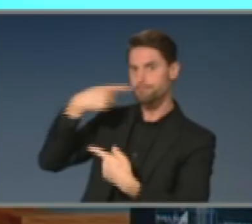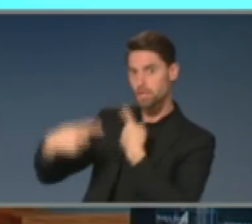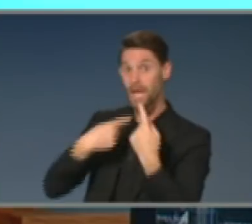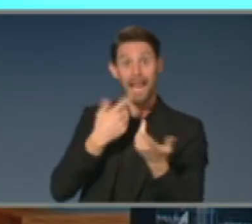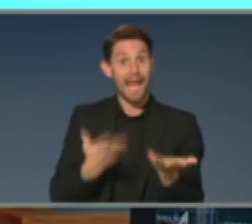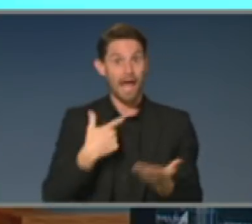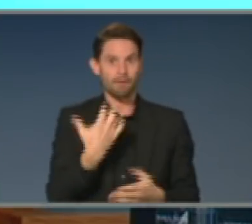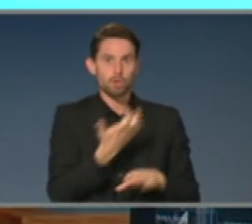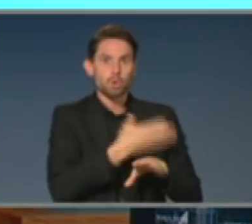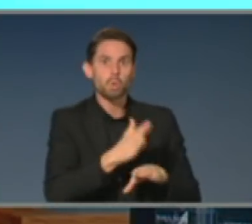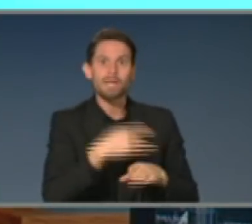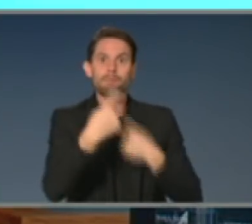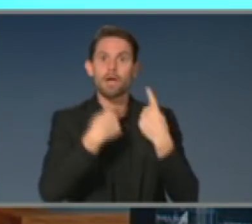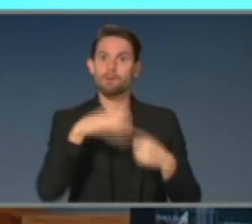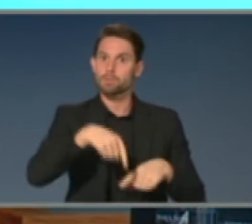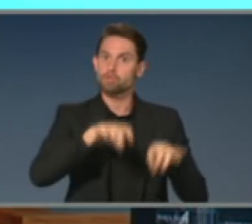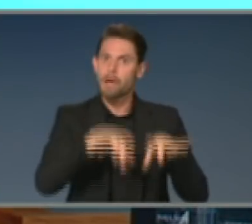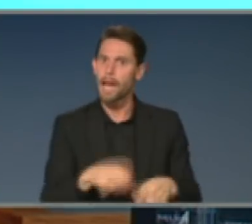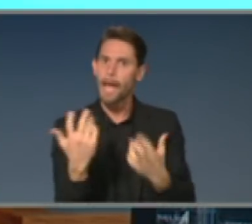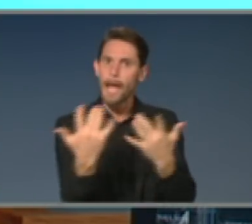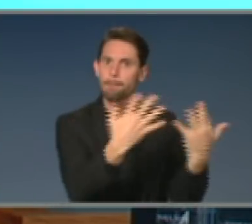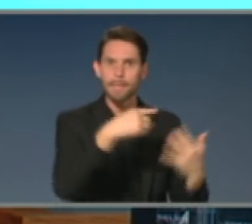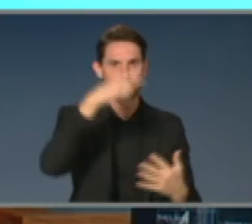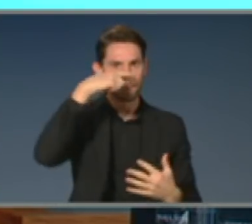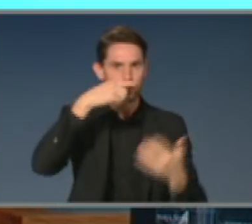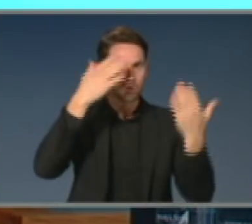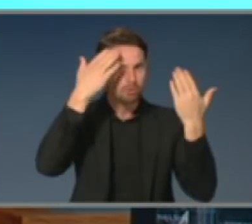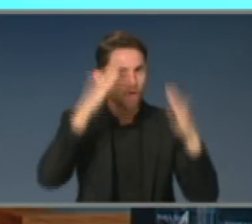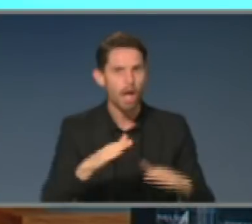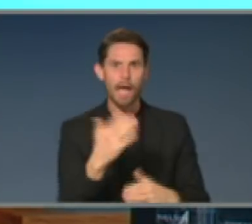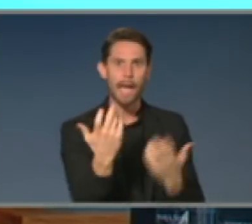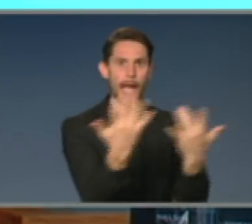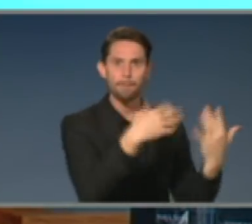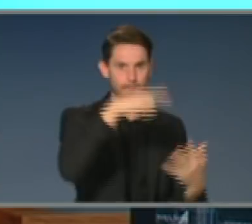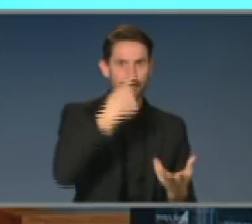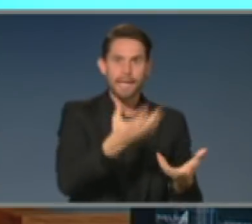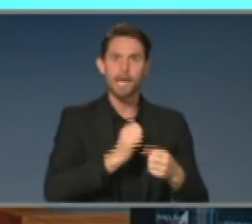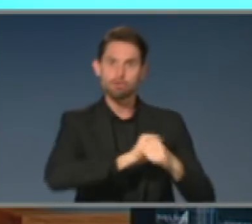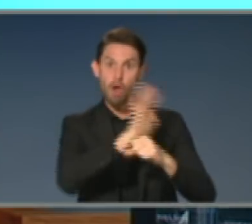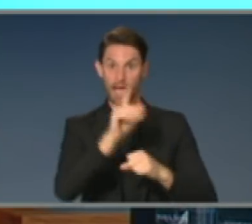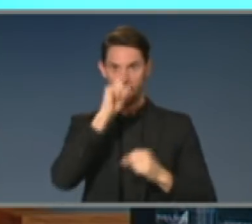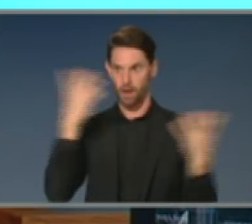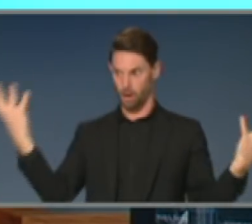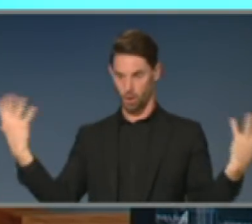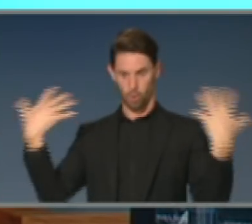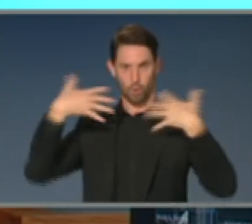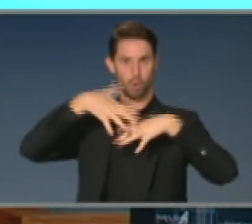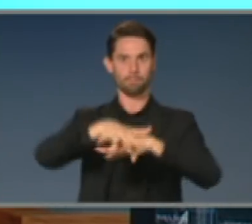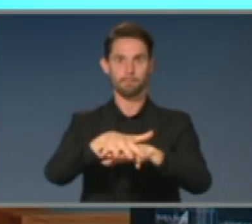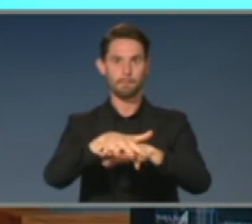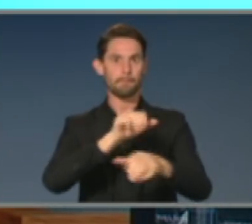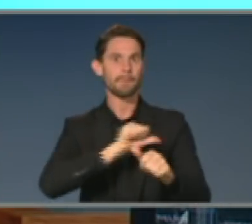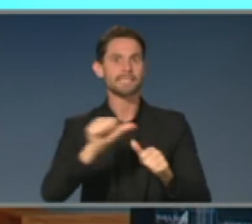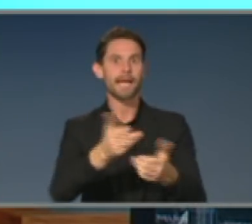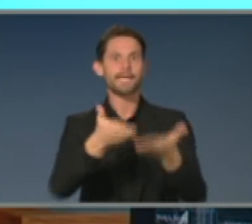got this data, and they are now doing real predictions on what might happen in different scenarios in different states,